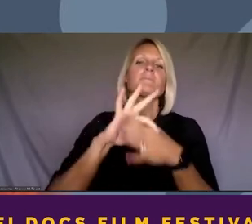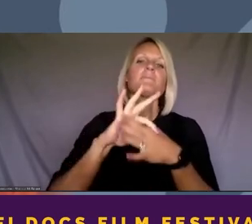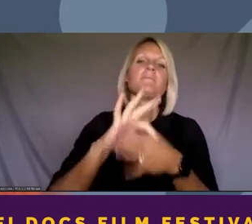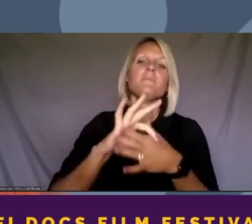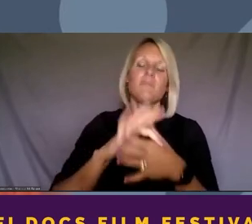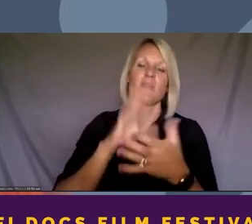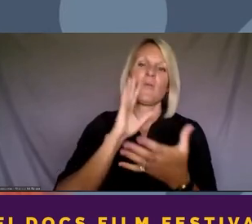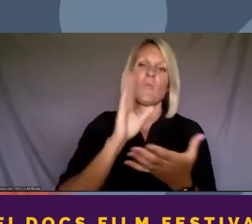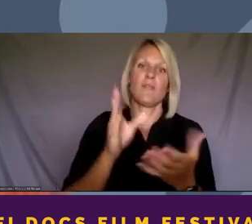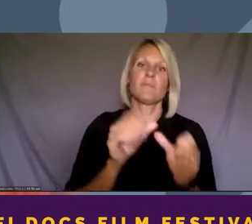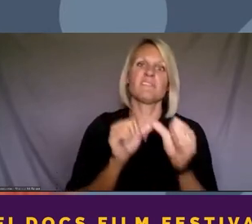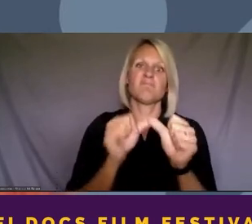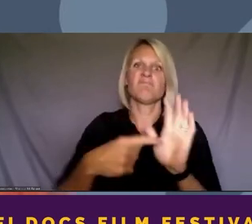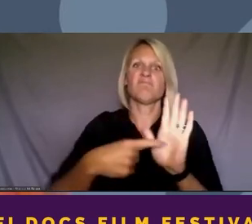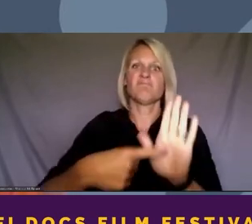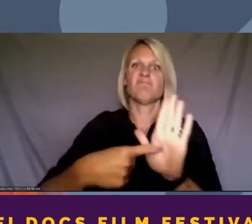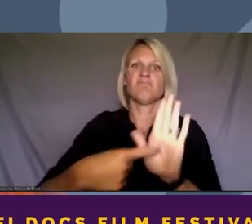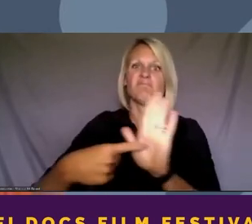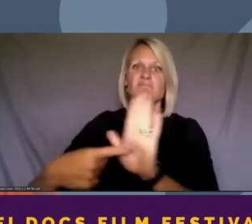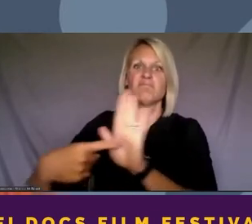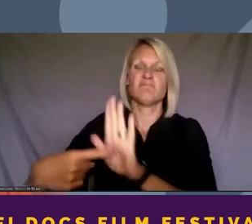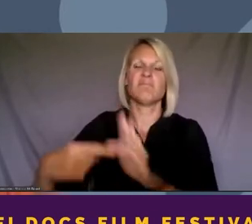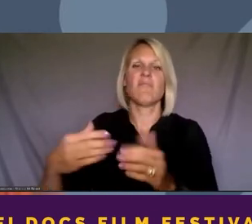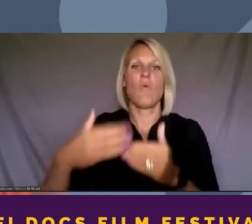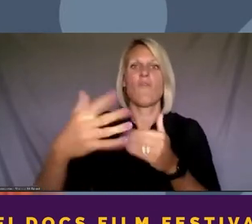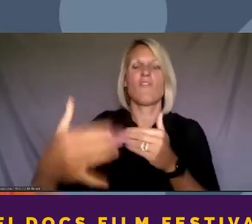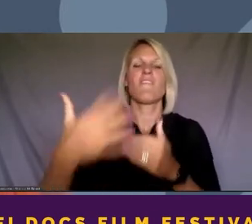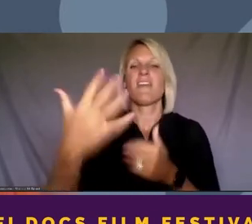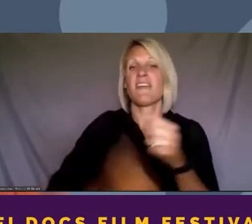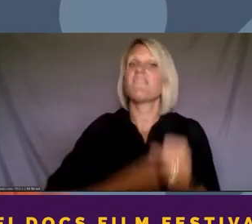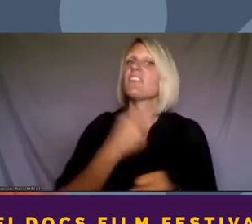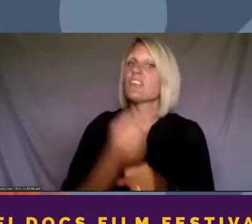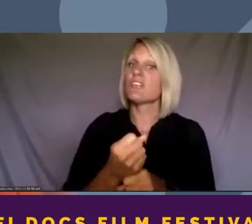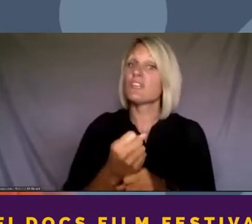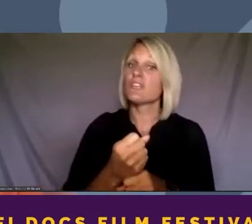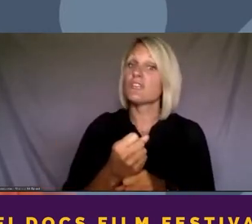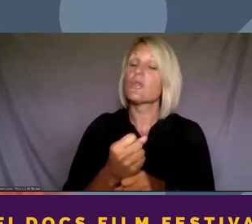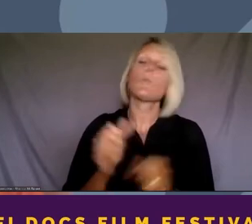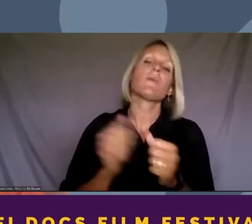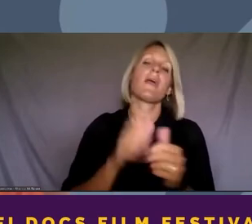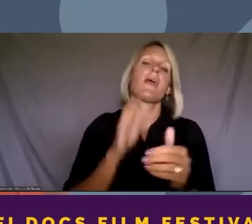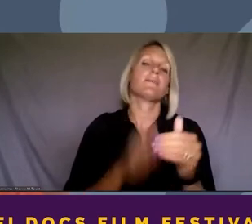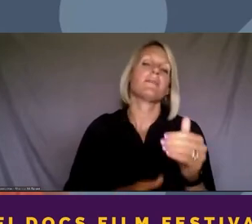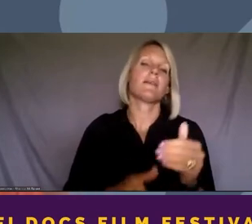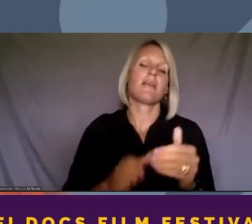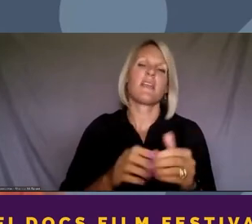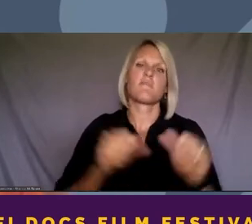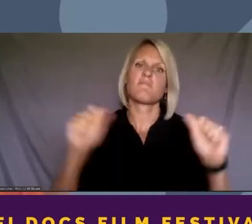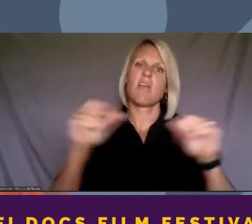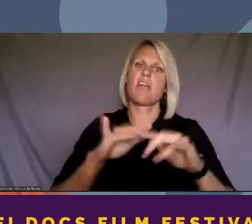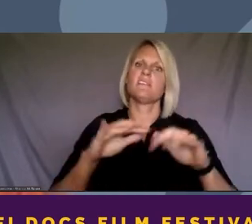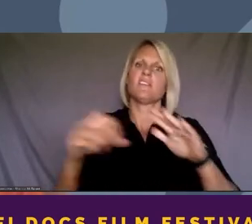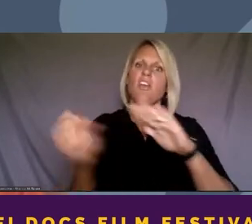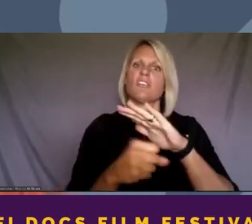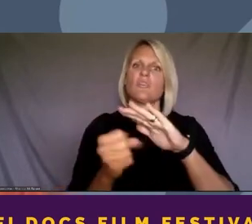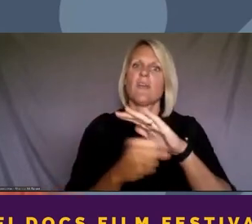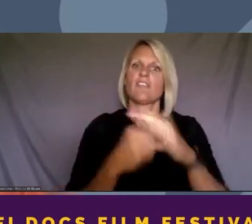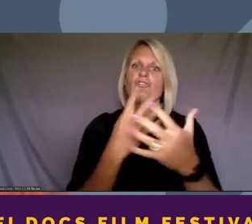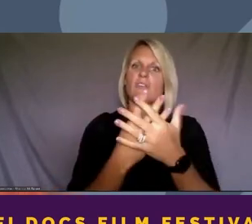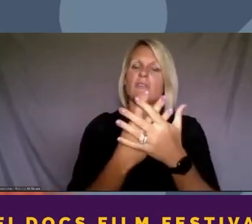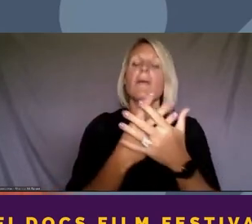-year period to really help move the needle on ending mass incarceration, but really on justice in America.